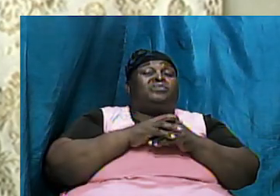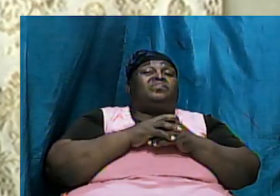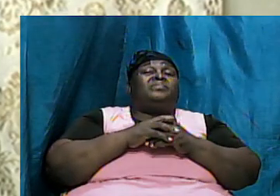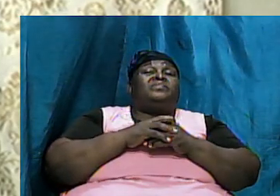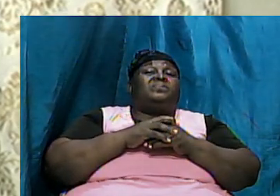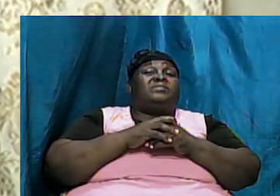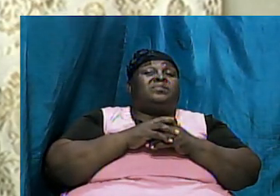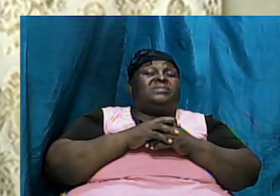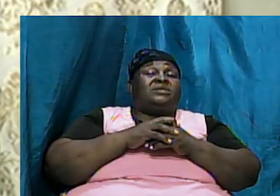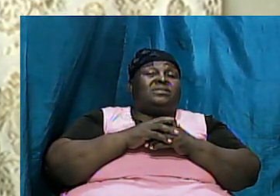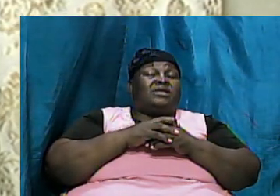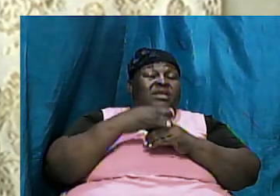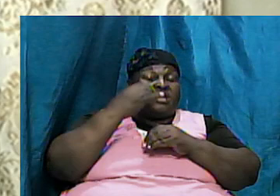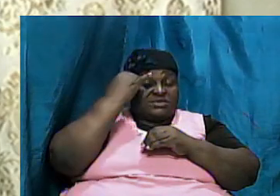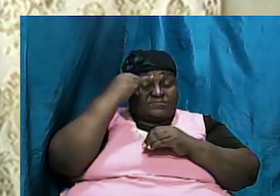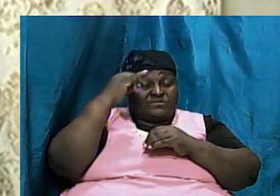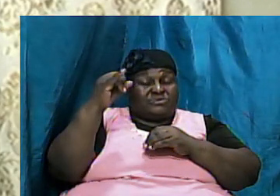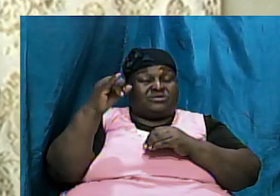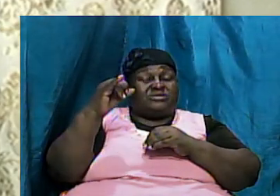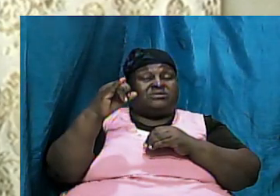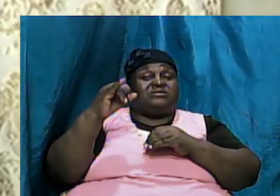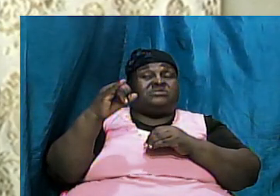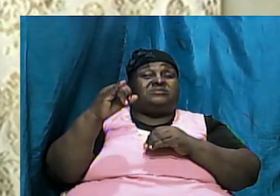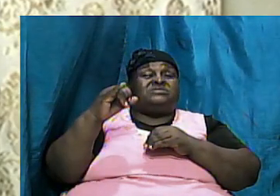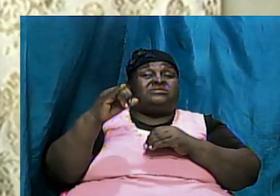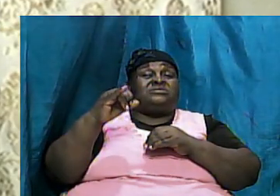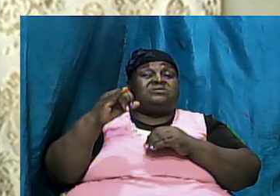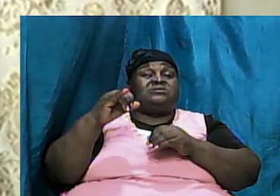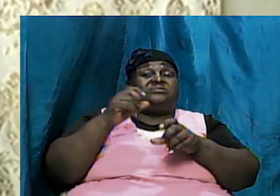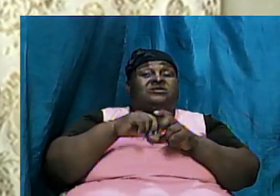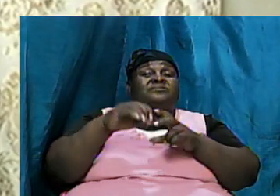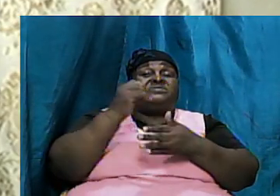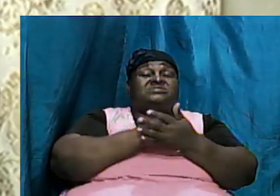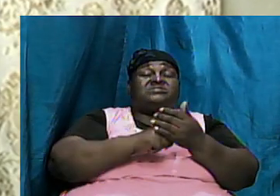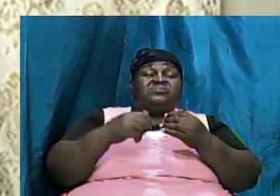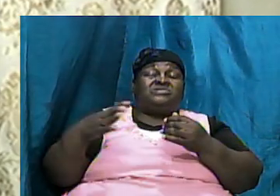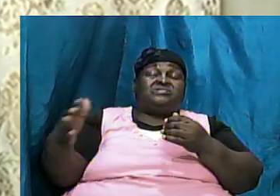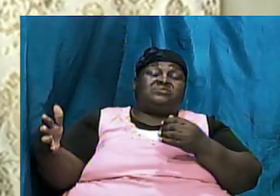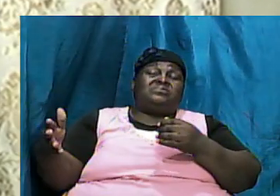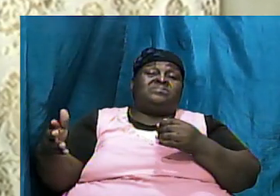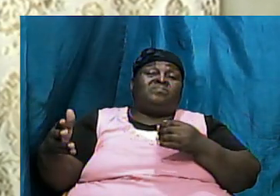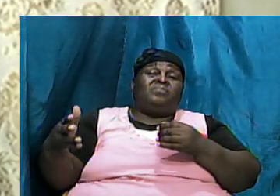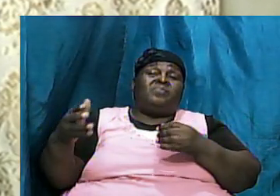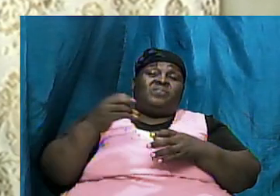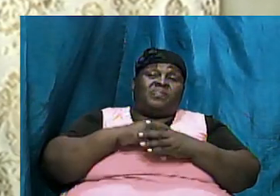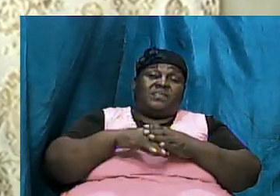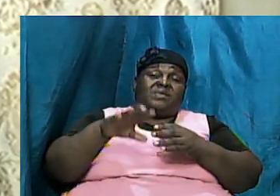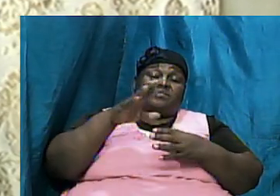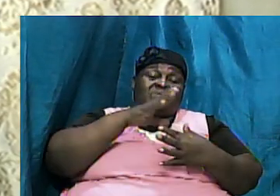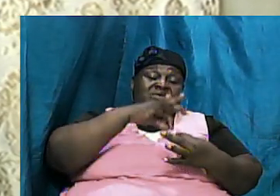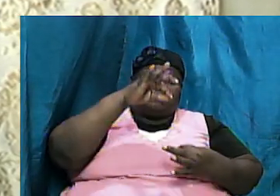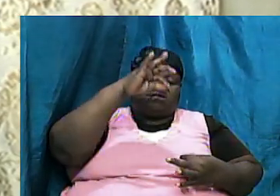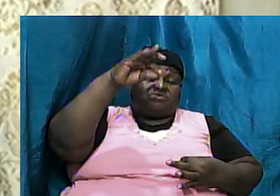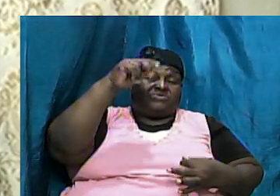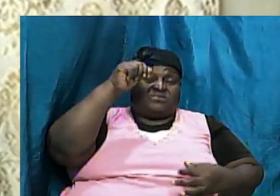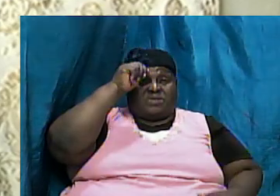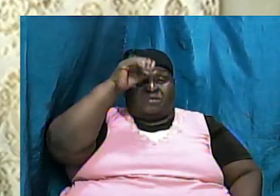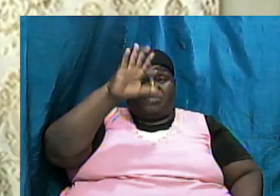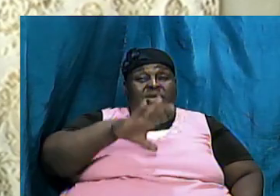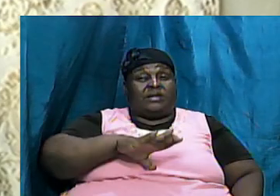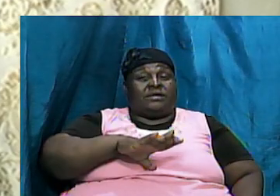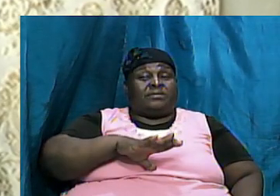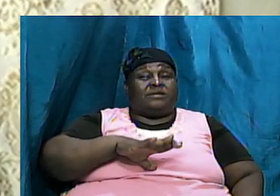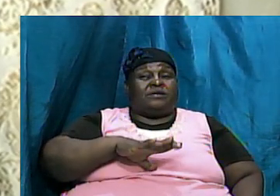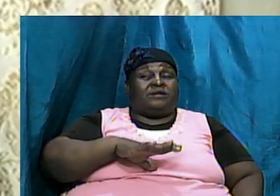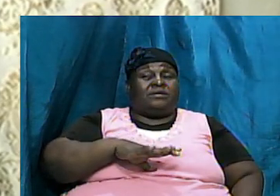aspirations in terms of attaining to certain heights indeed he was a spiritual man and this is how